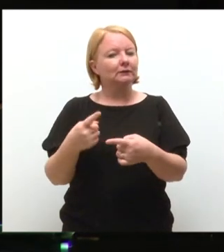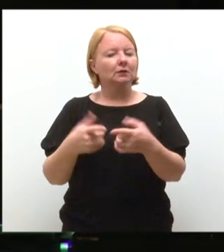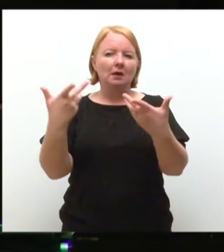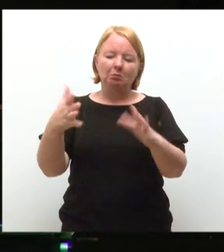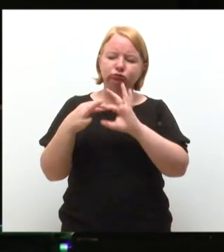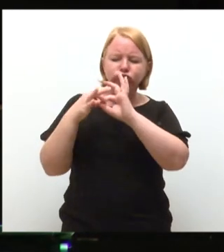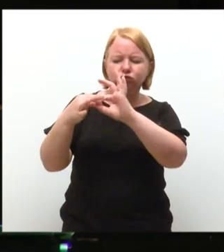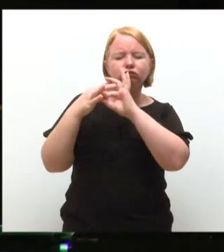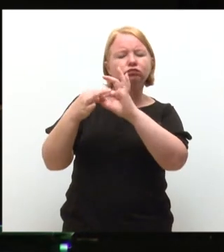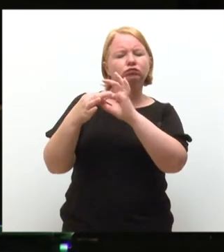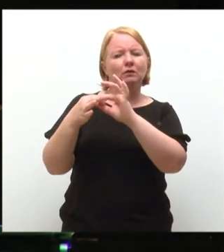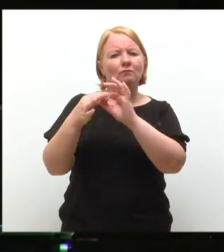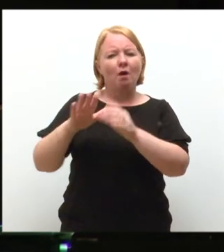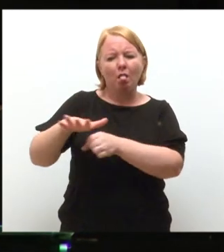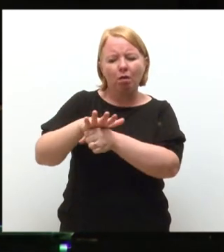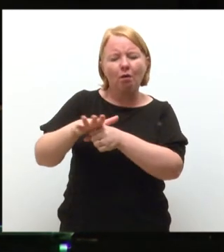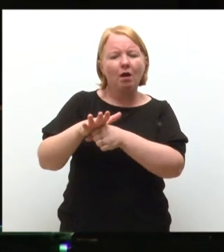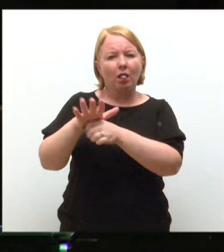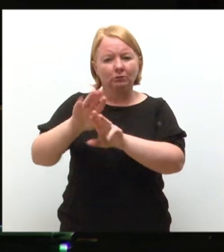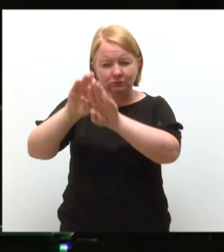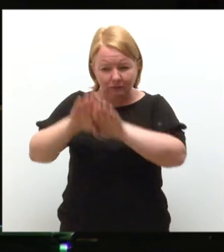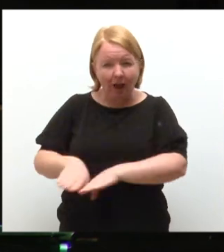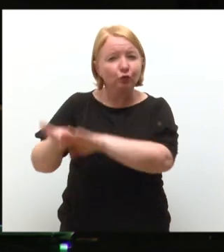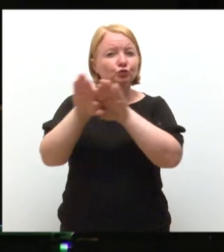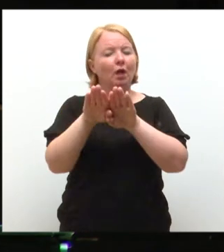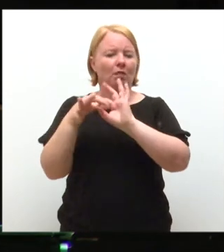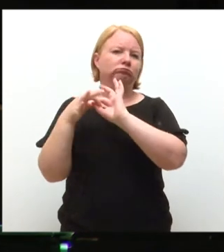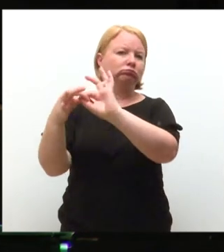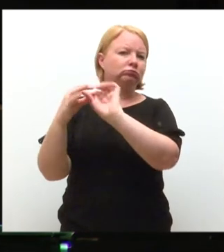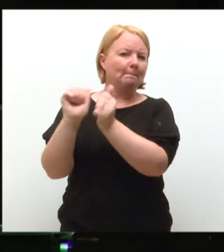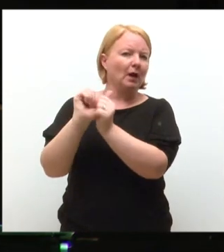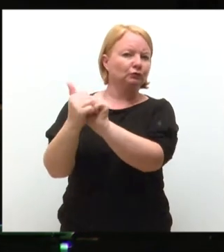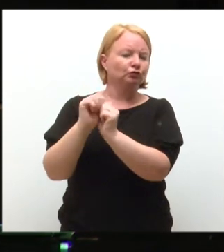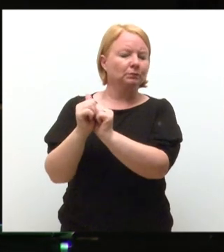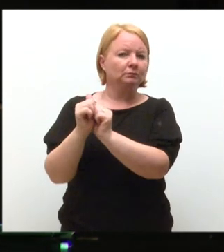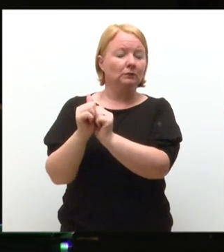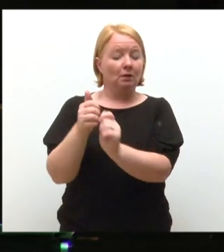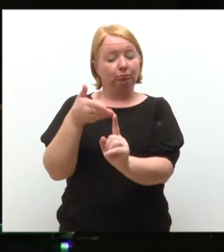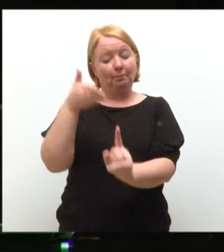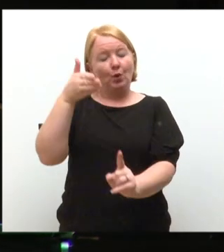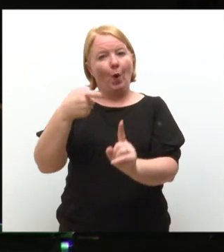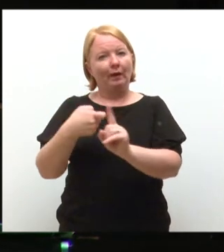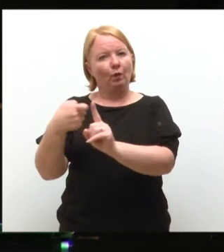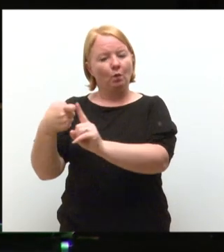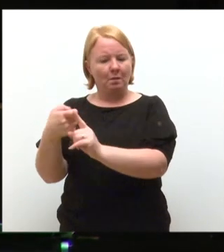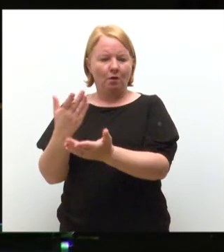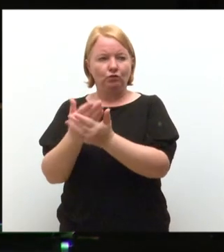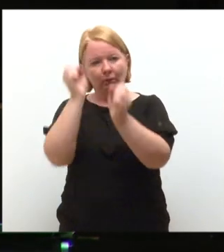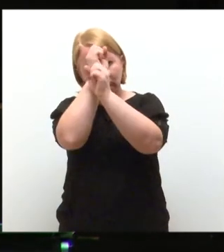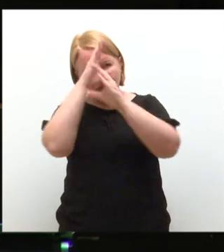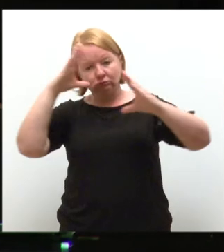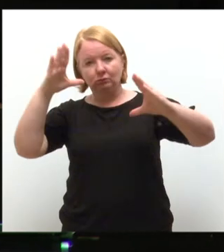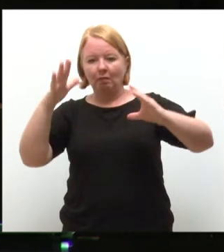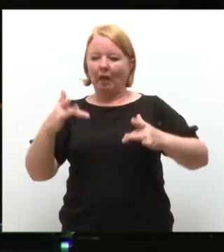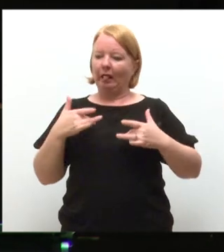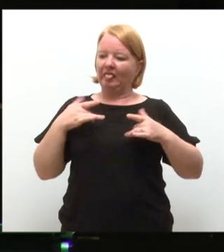local and national partners to help make it happen. It realises Kengo Kumar's vision of providing a living room for the